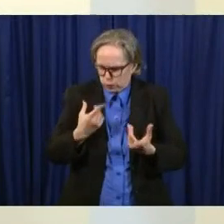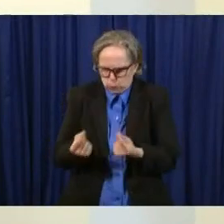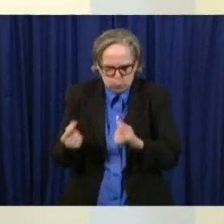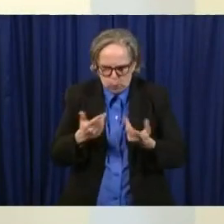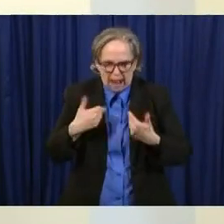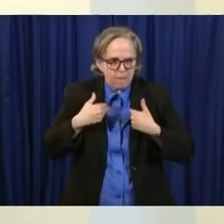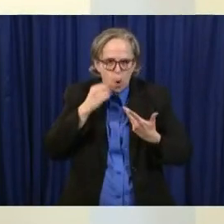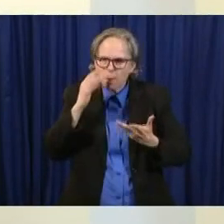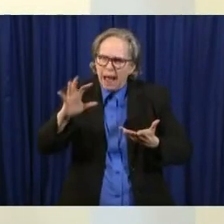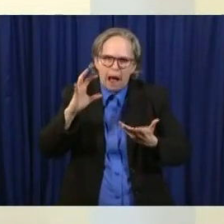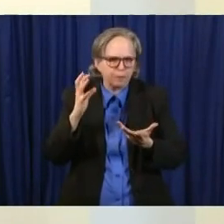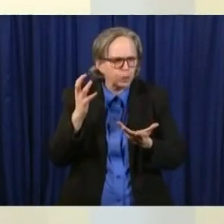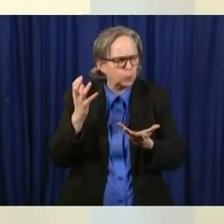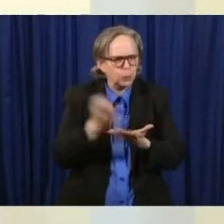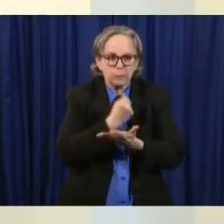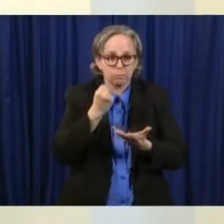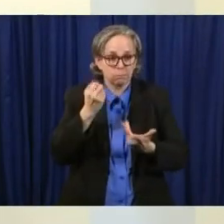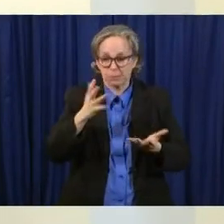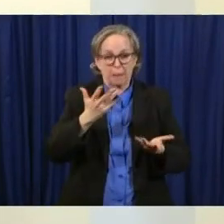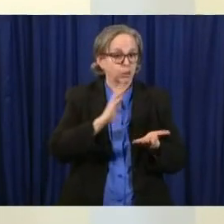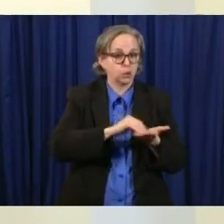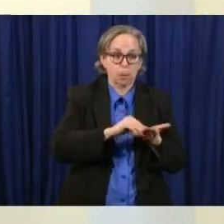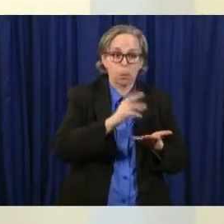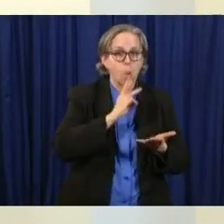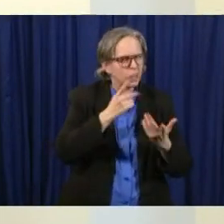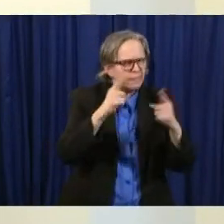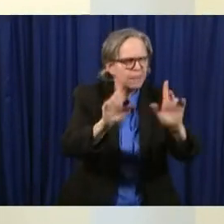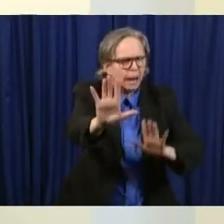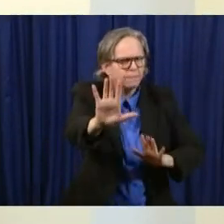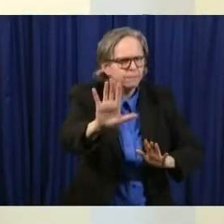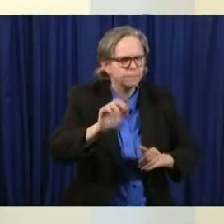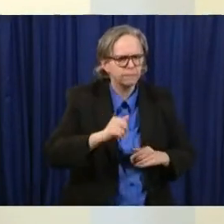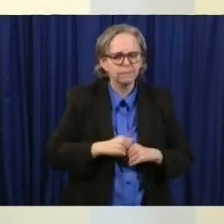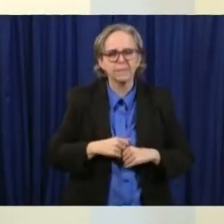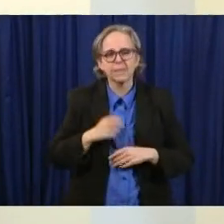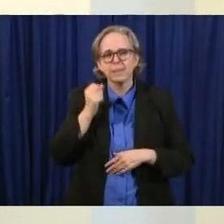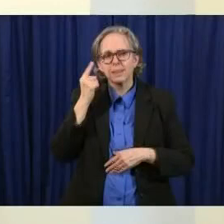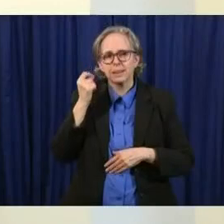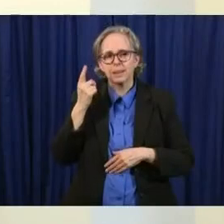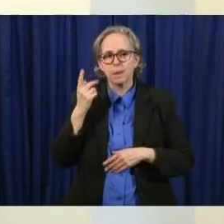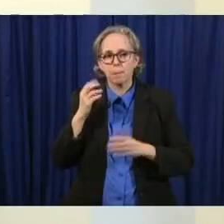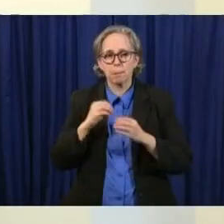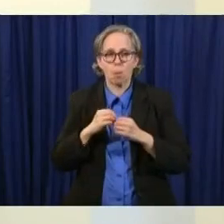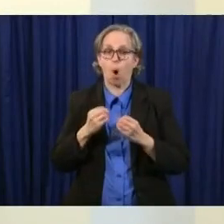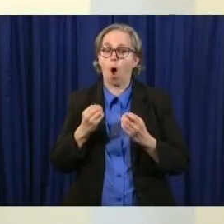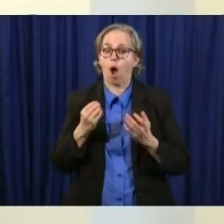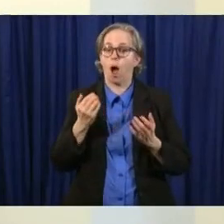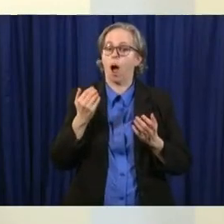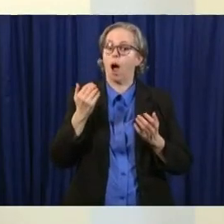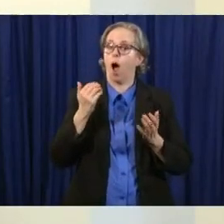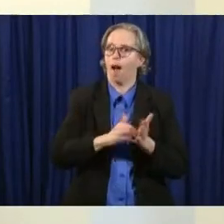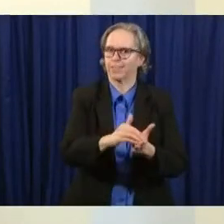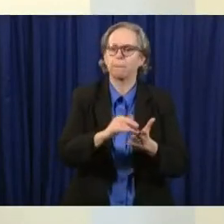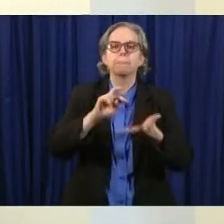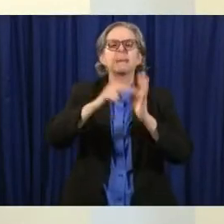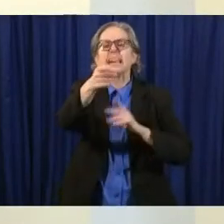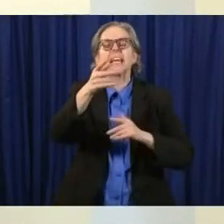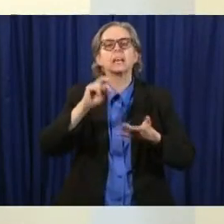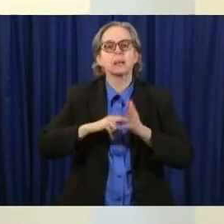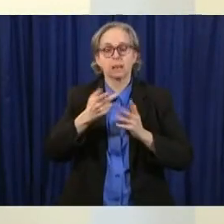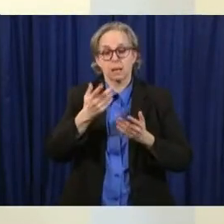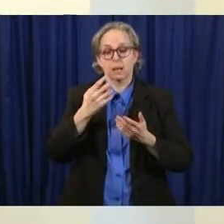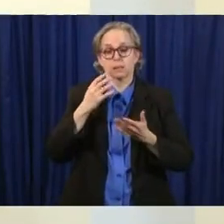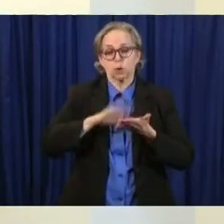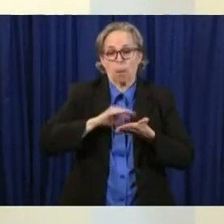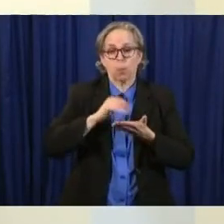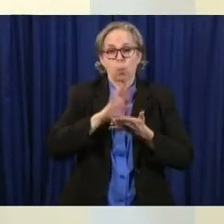effective thing doing it more often as dr ware said even when we clean something with one of those excellent cleaners